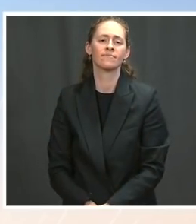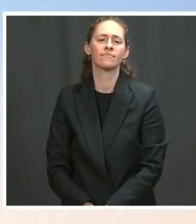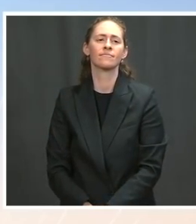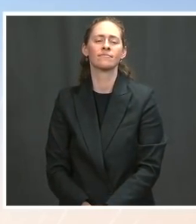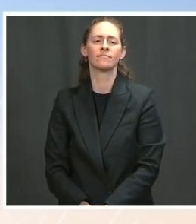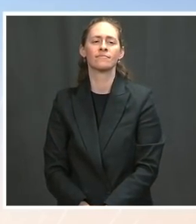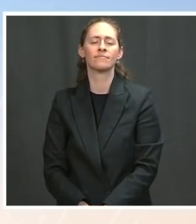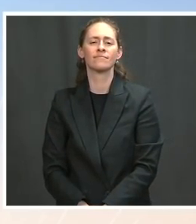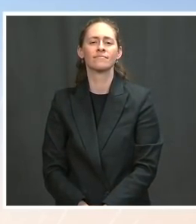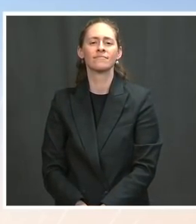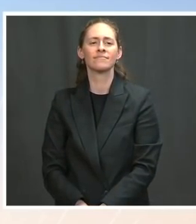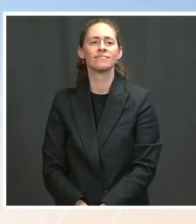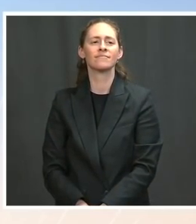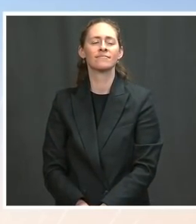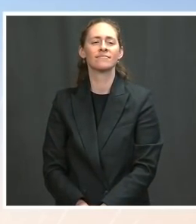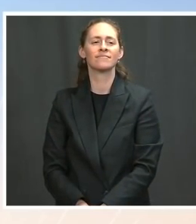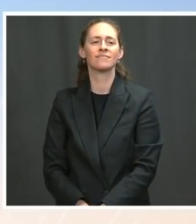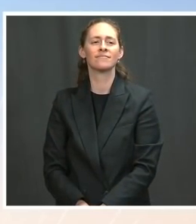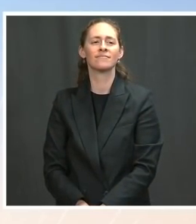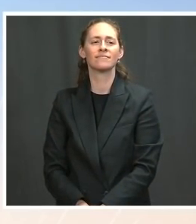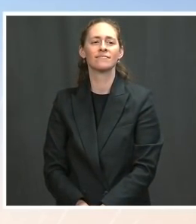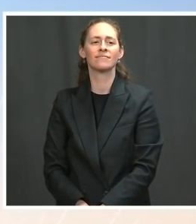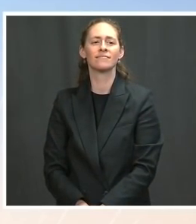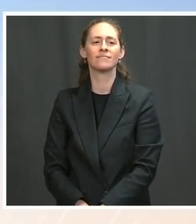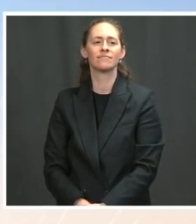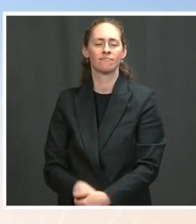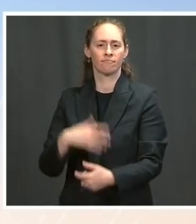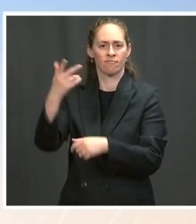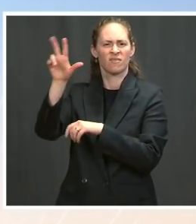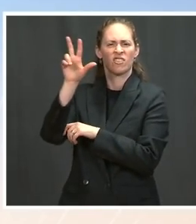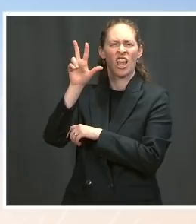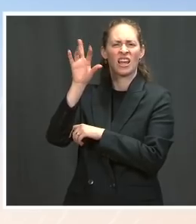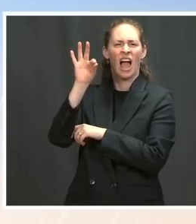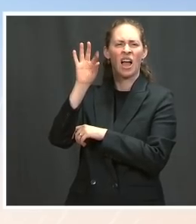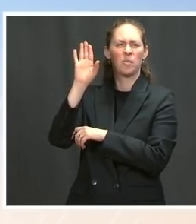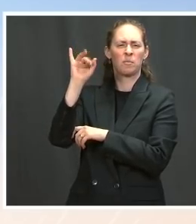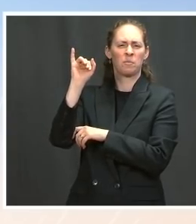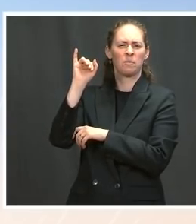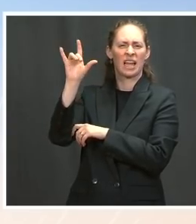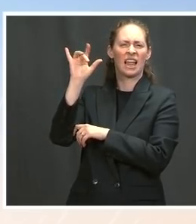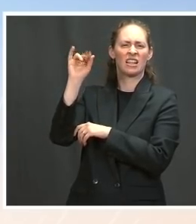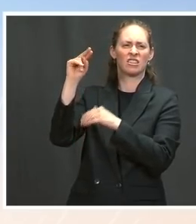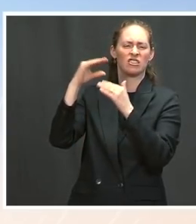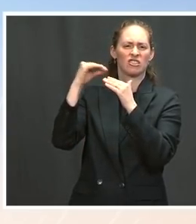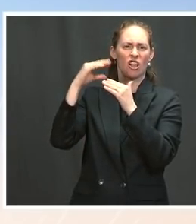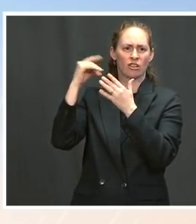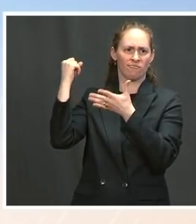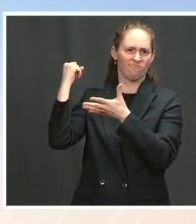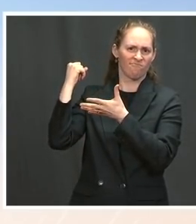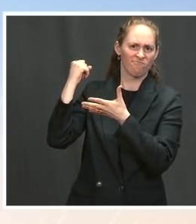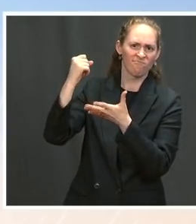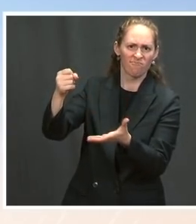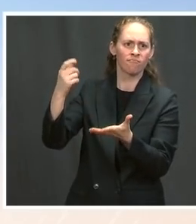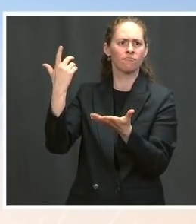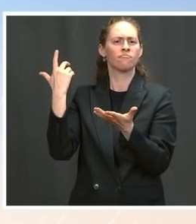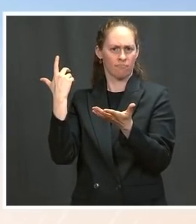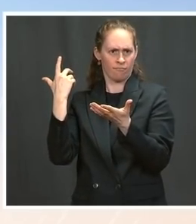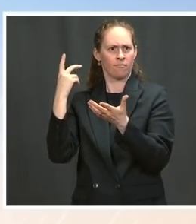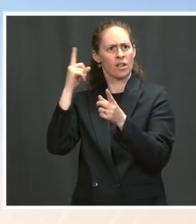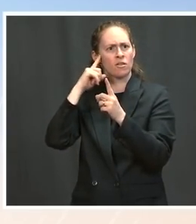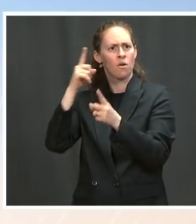$39 billion to help early childhood educators and family childcare providers keep their doors open, and this